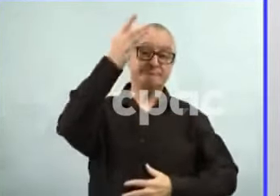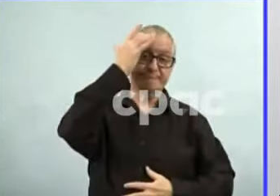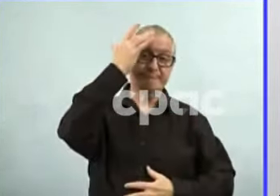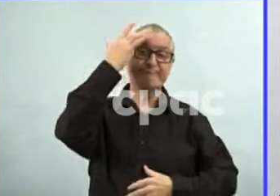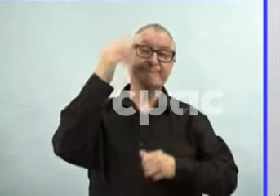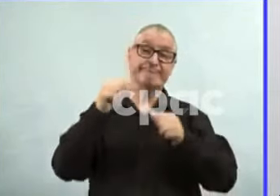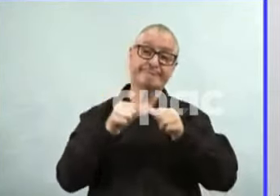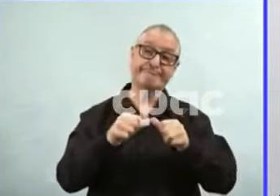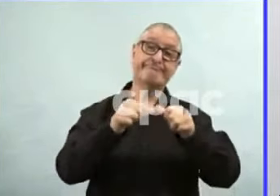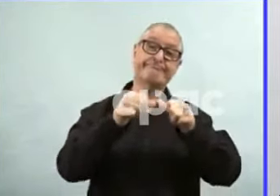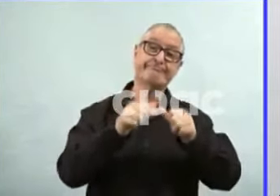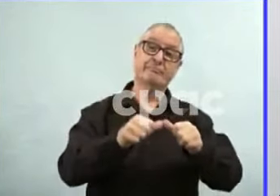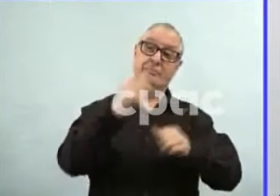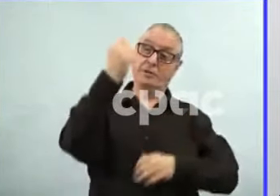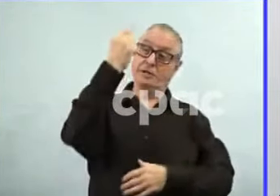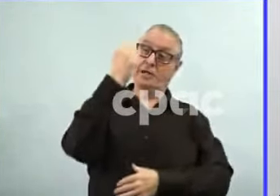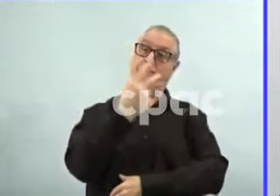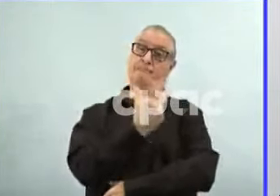on to cause long-term effects.